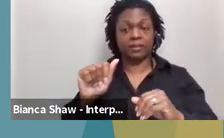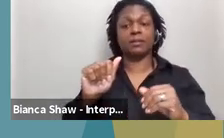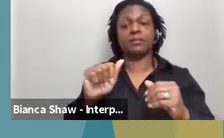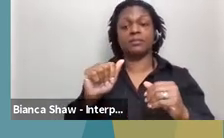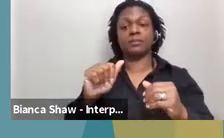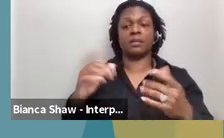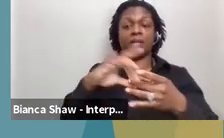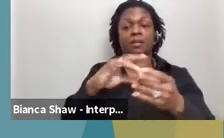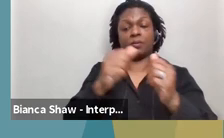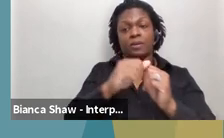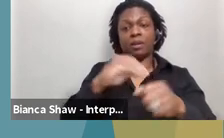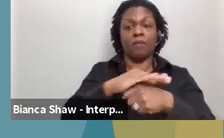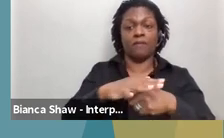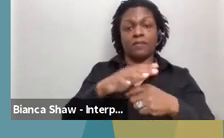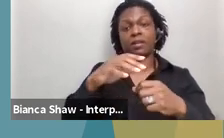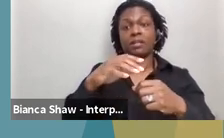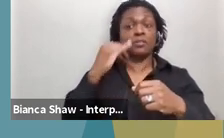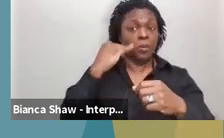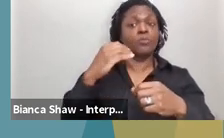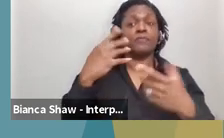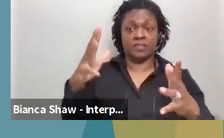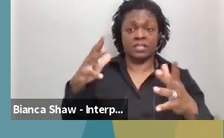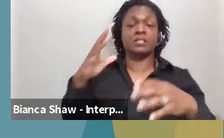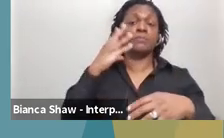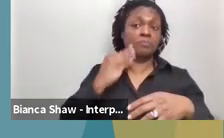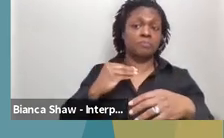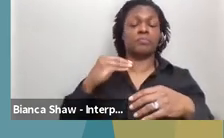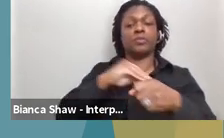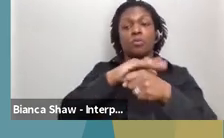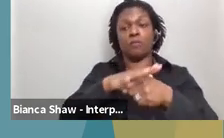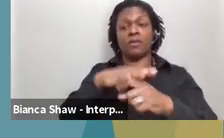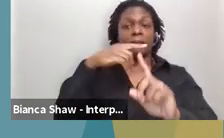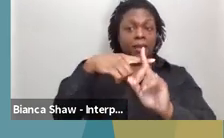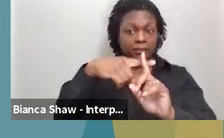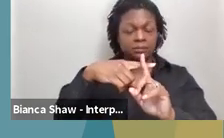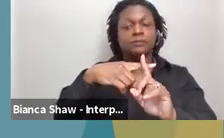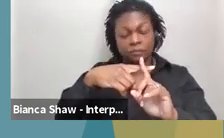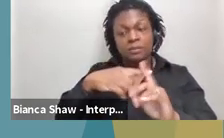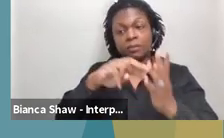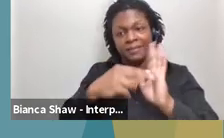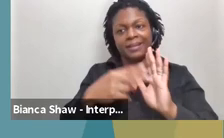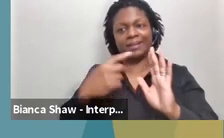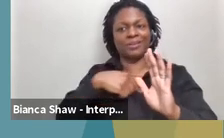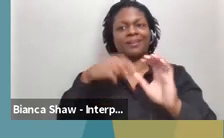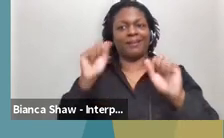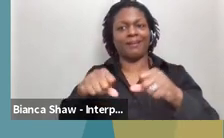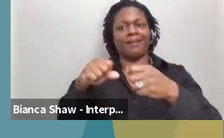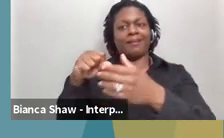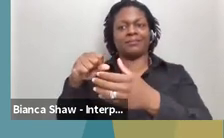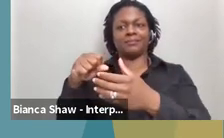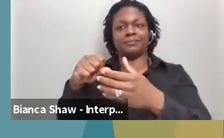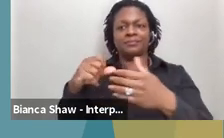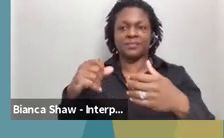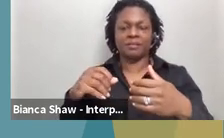Um, and we do update those. At this time, we update it monthly. Um, and so you can find information